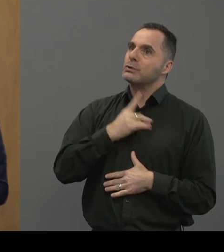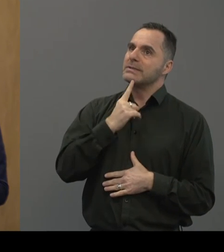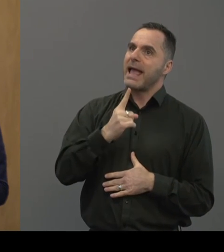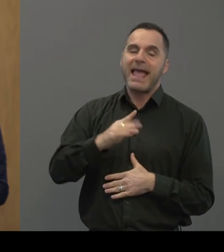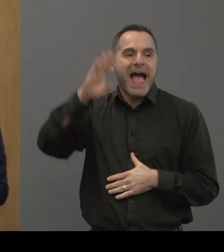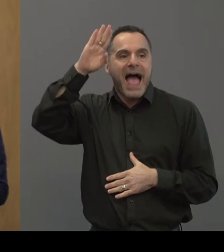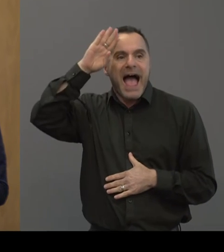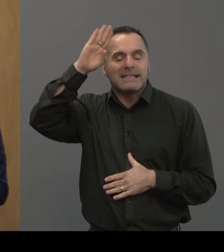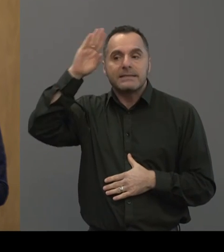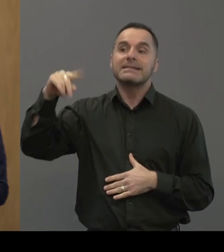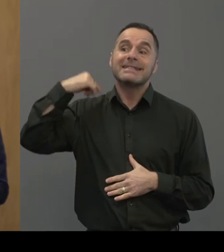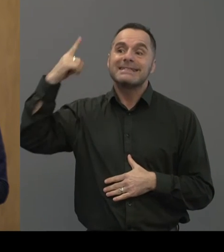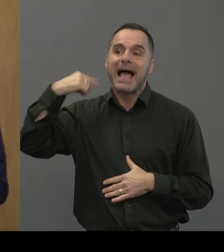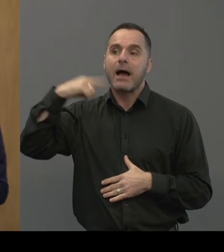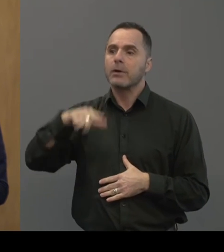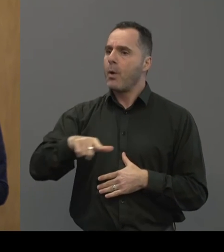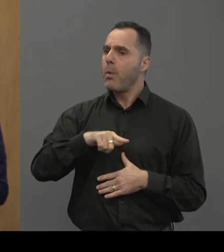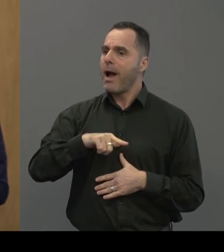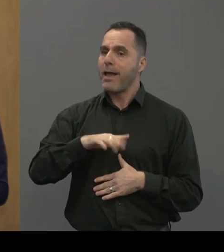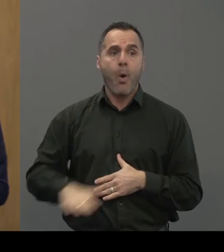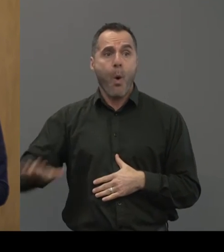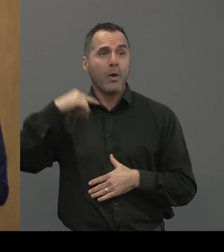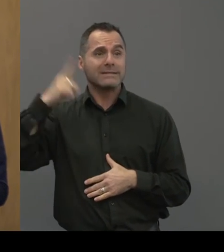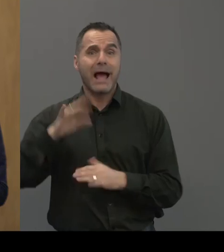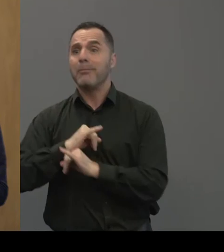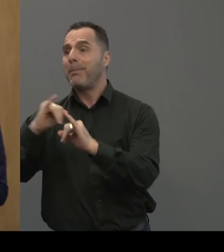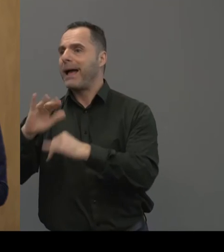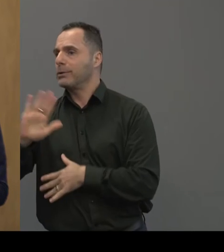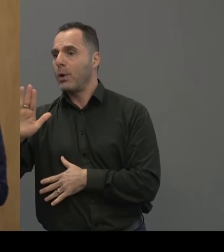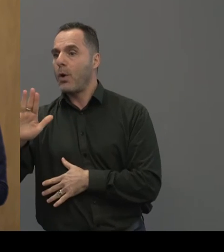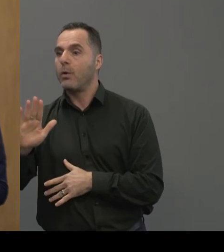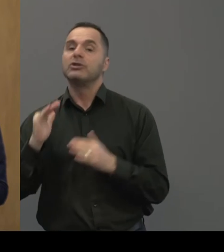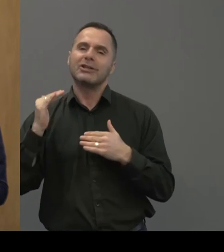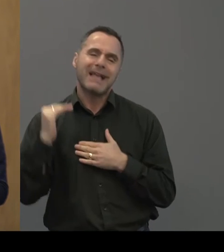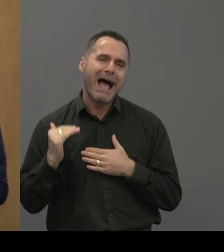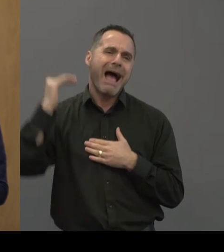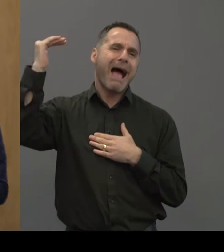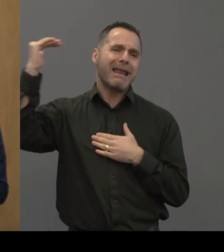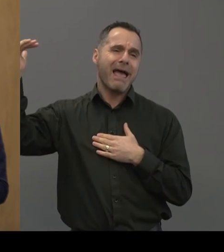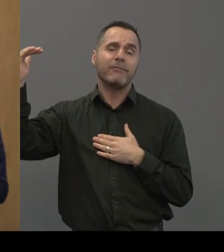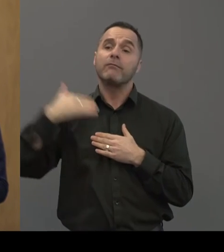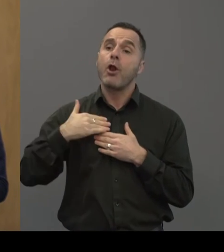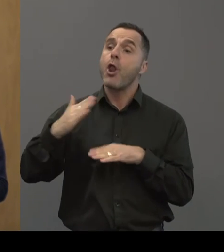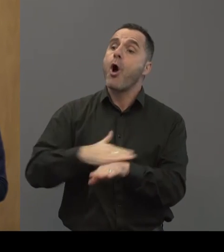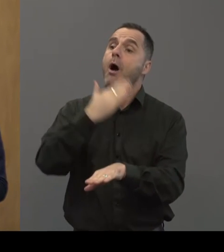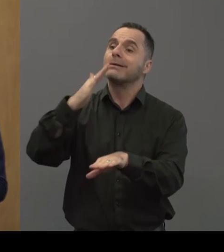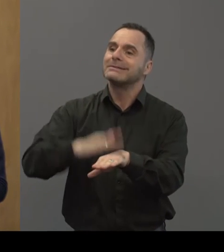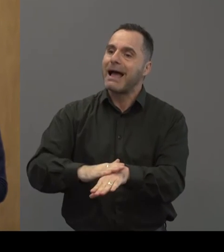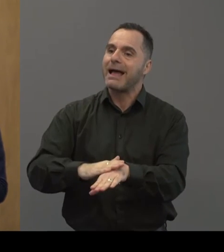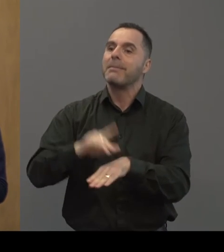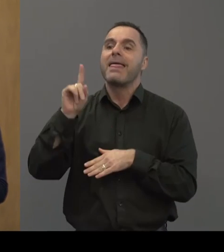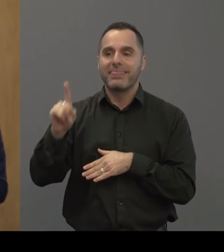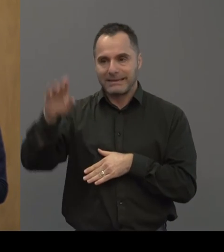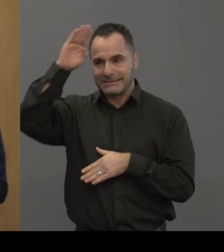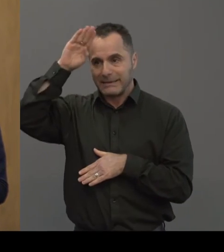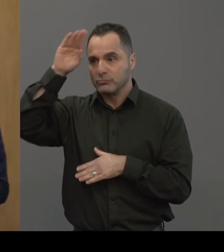because it's not all sound is bad for your ears either. It's just the high level sound for, for too long of time. So I